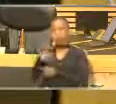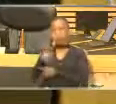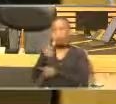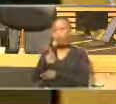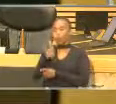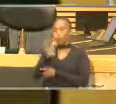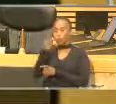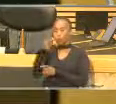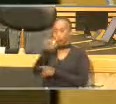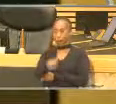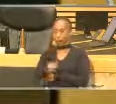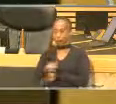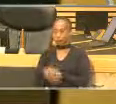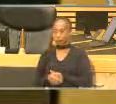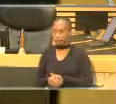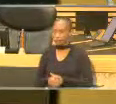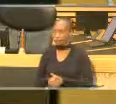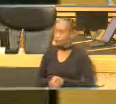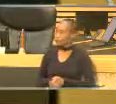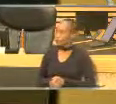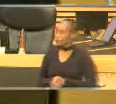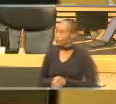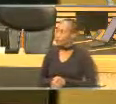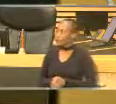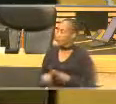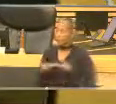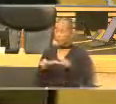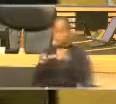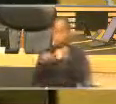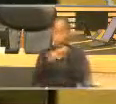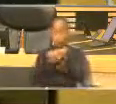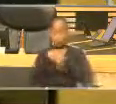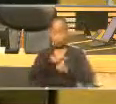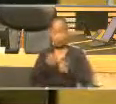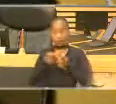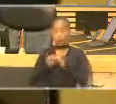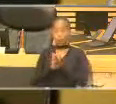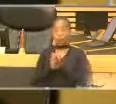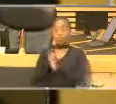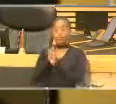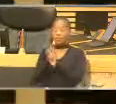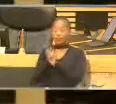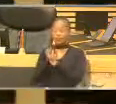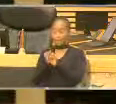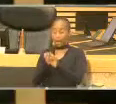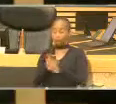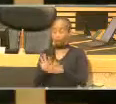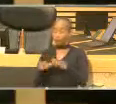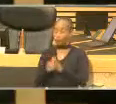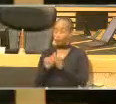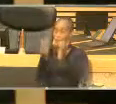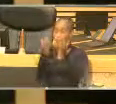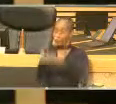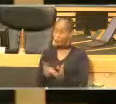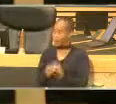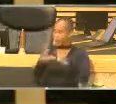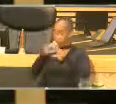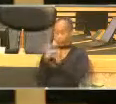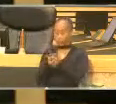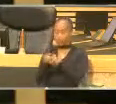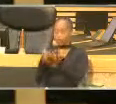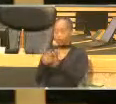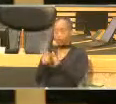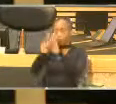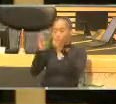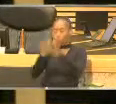We will continue with our support for the Industrial Park Revitalization Project with a focus on the provision of world